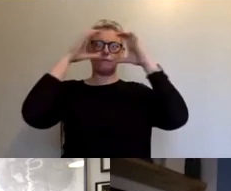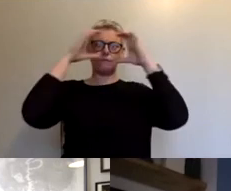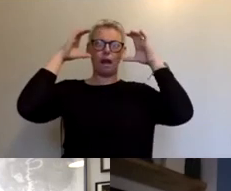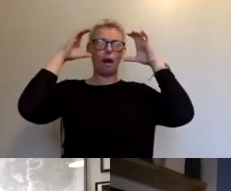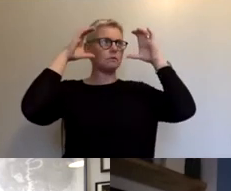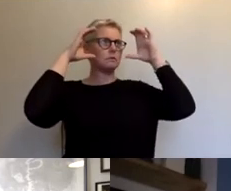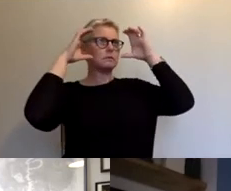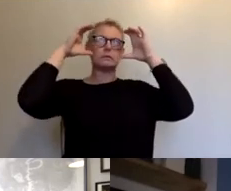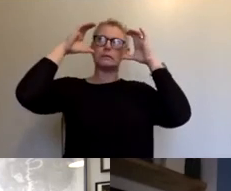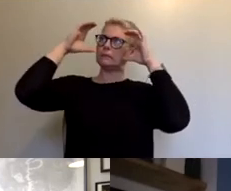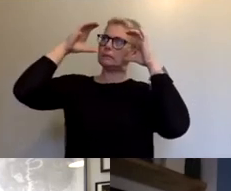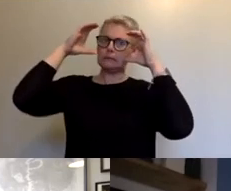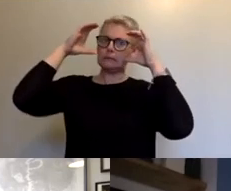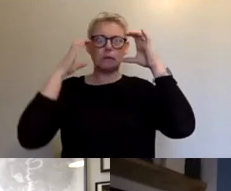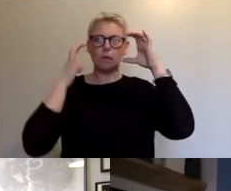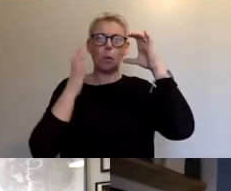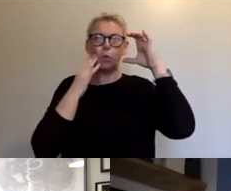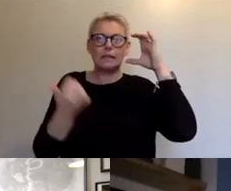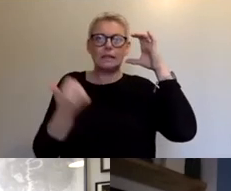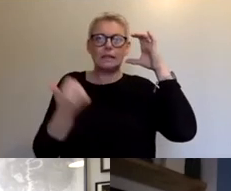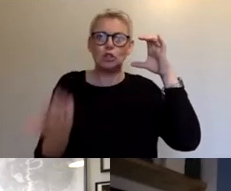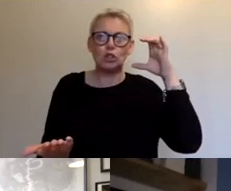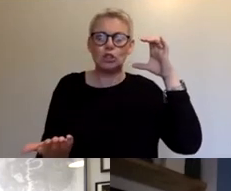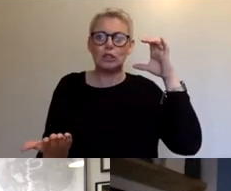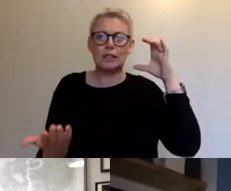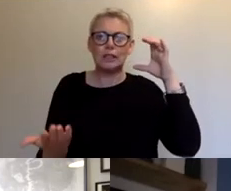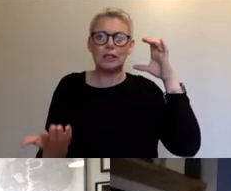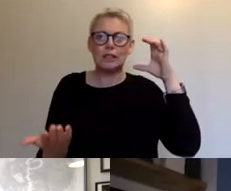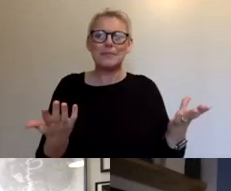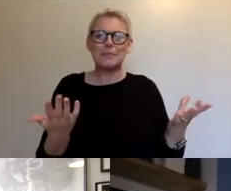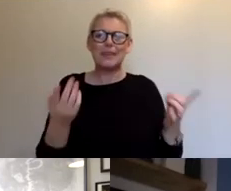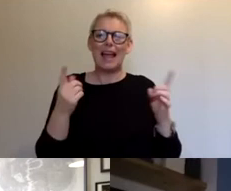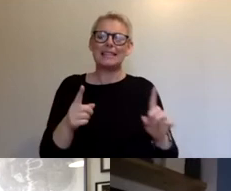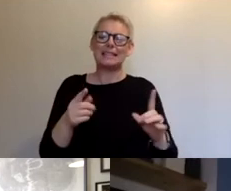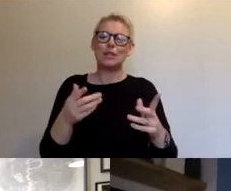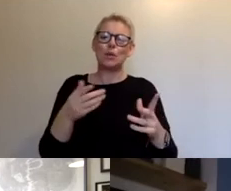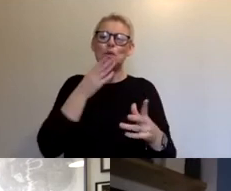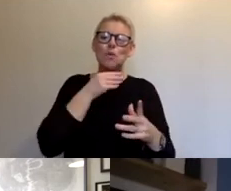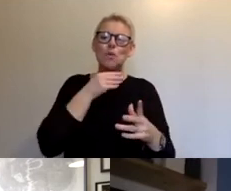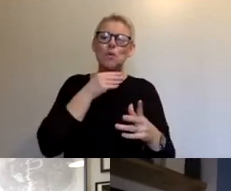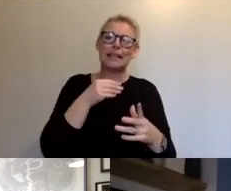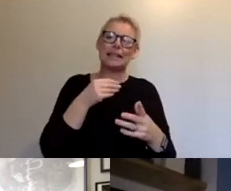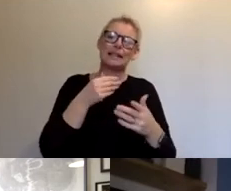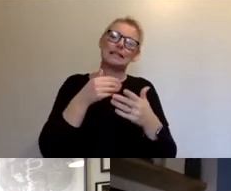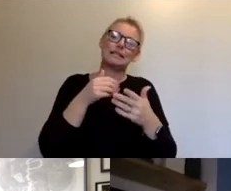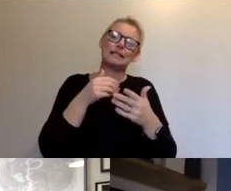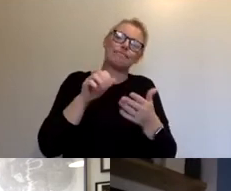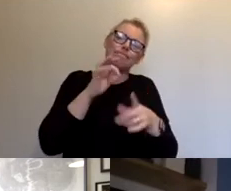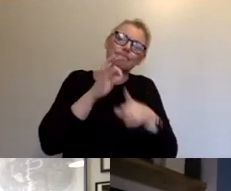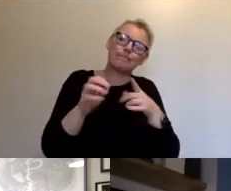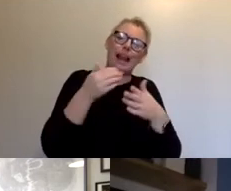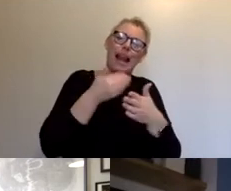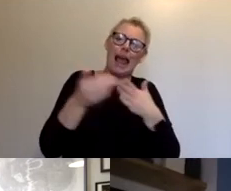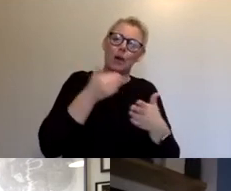and I don't know when it's ended. Um, and also to describe inaccessible language, what kind of participation and interaction